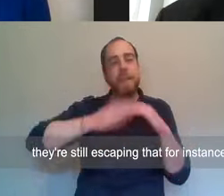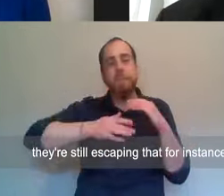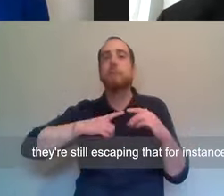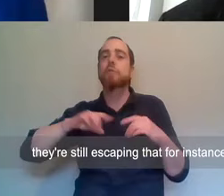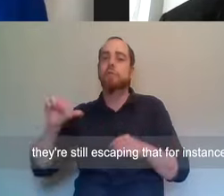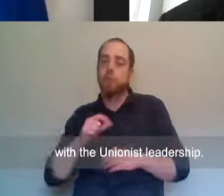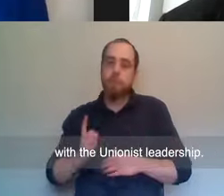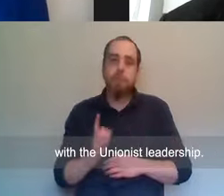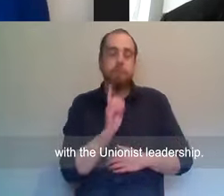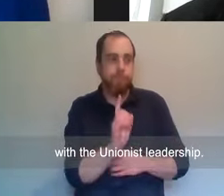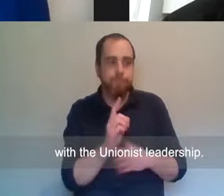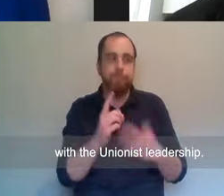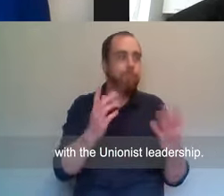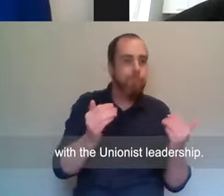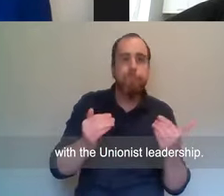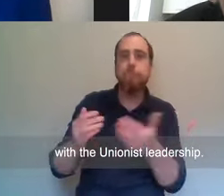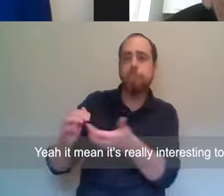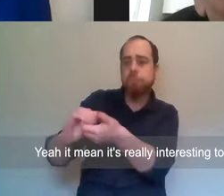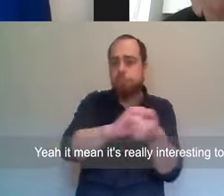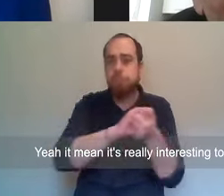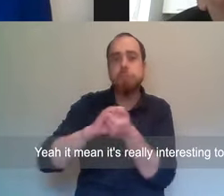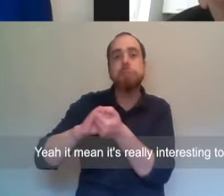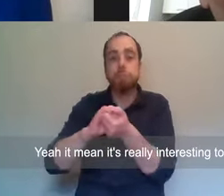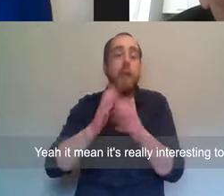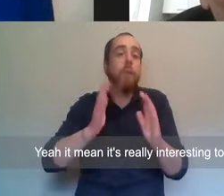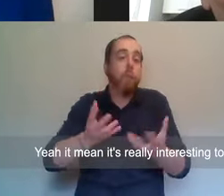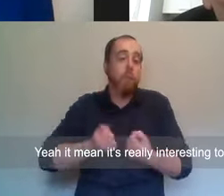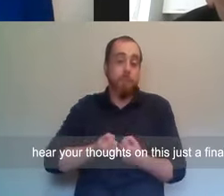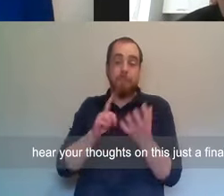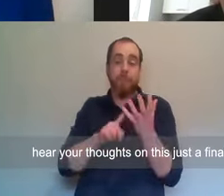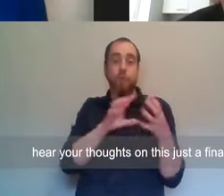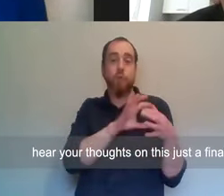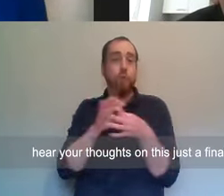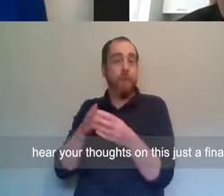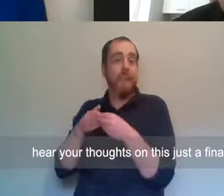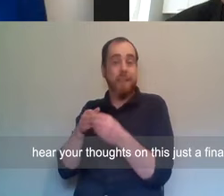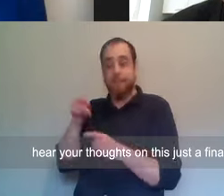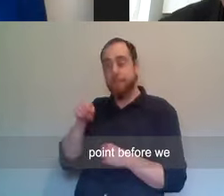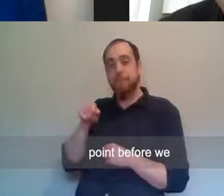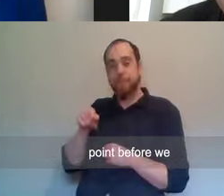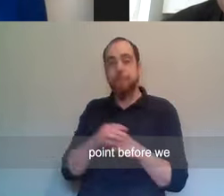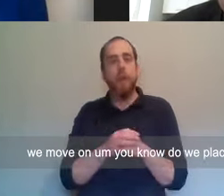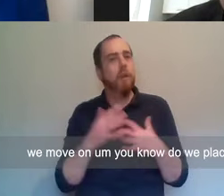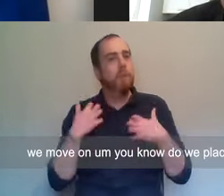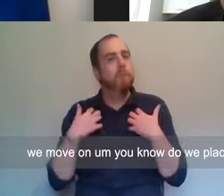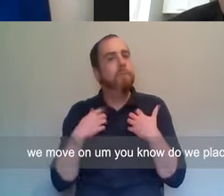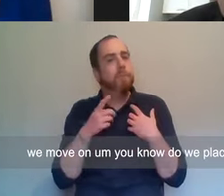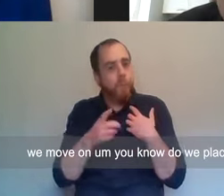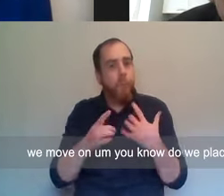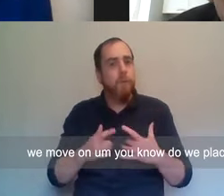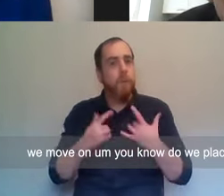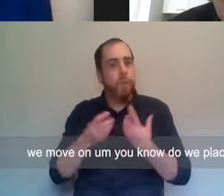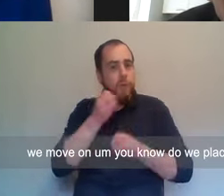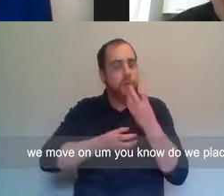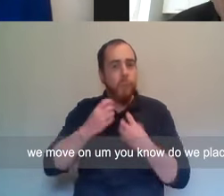There's no escaping that criticism of the unionist leadership. Yeah, mean, it's really interesting to hear your thoughts on this. Just a final point before we move